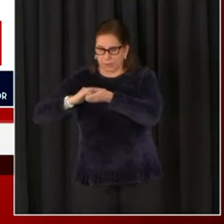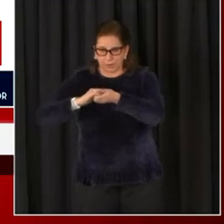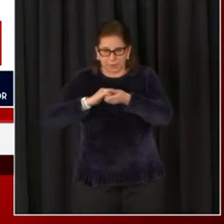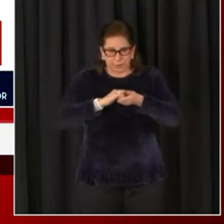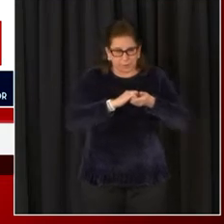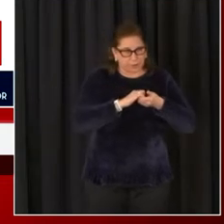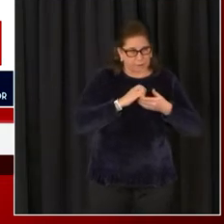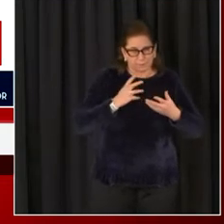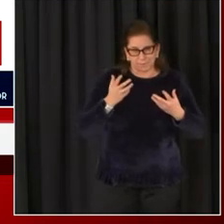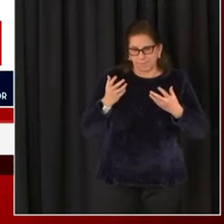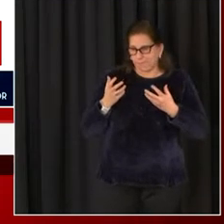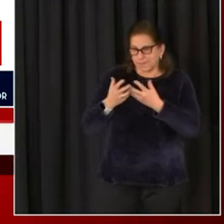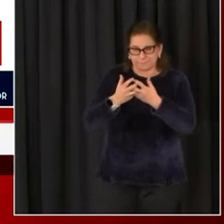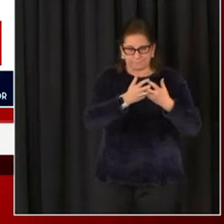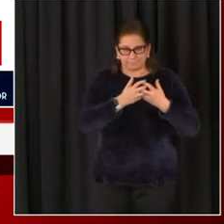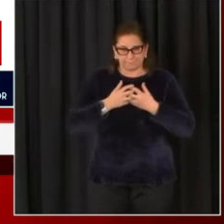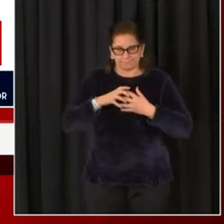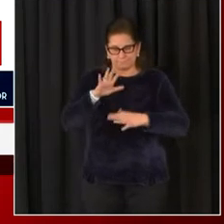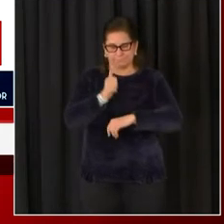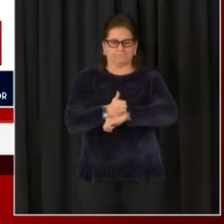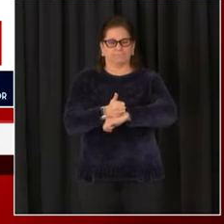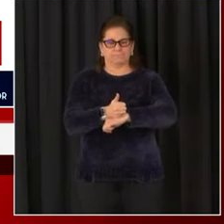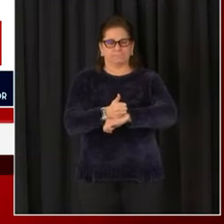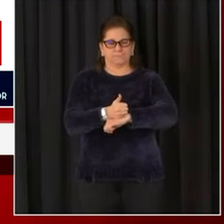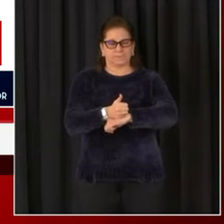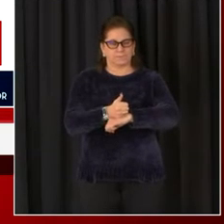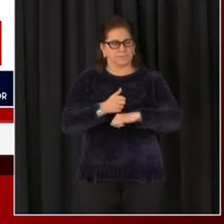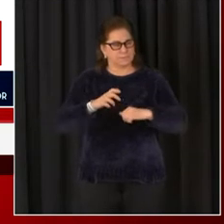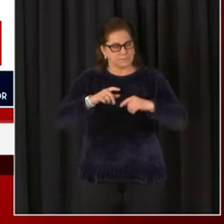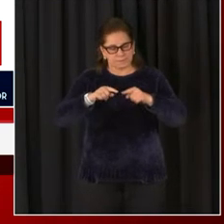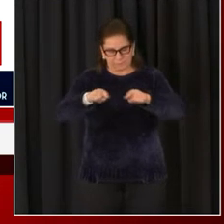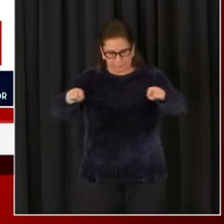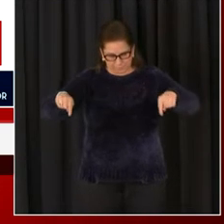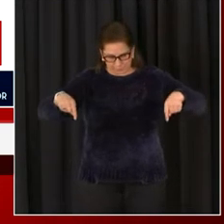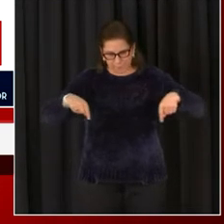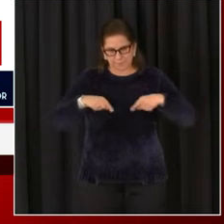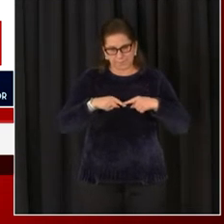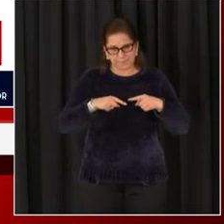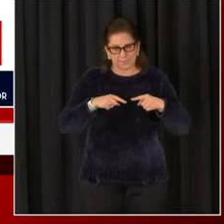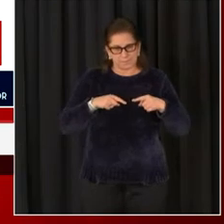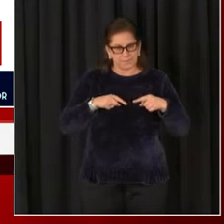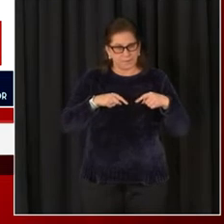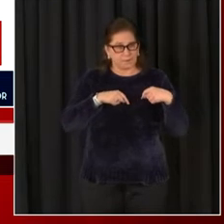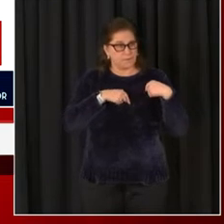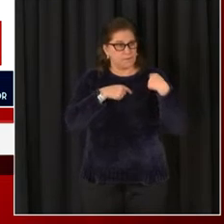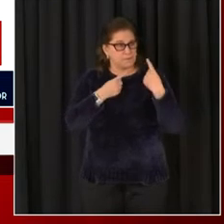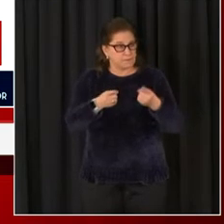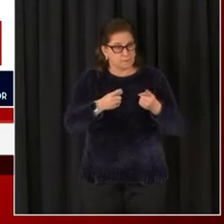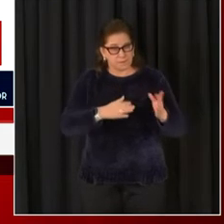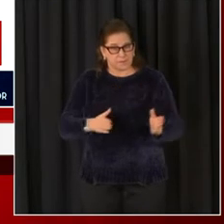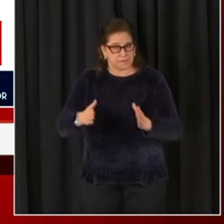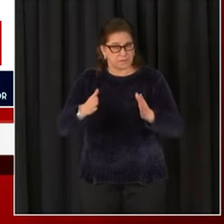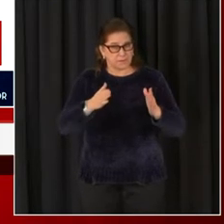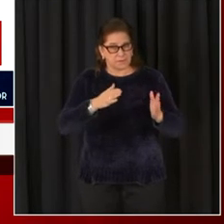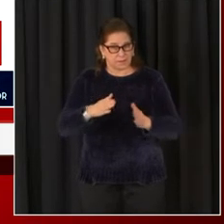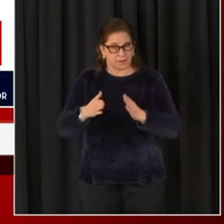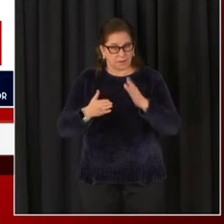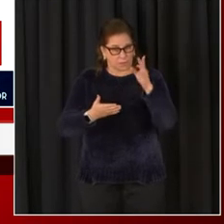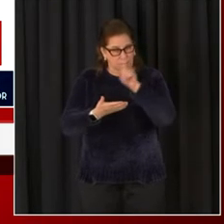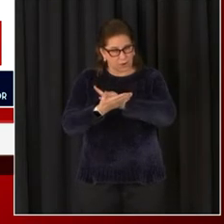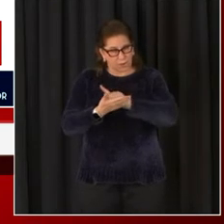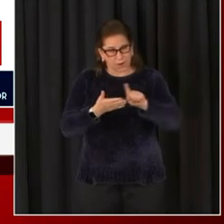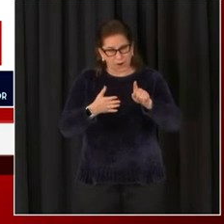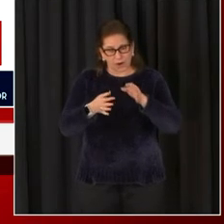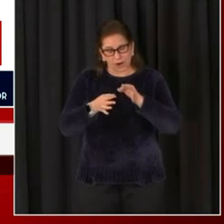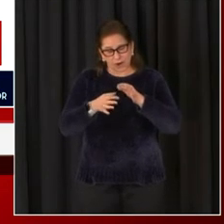put in place their plans almost a full week earlier than they expected and intensify